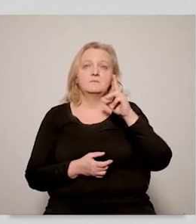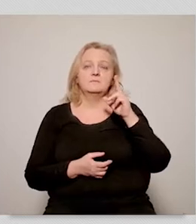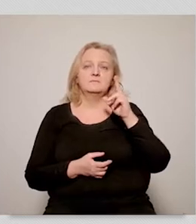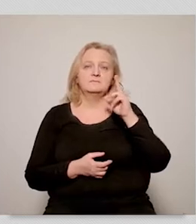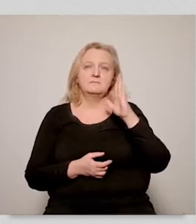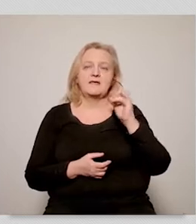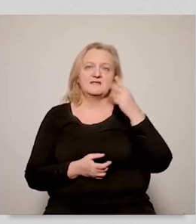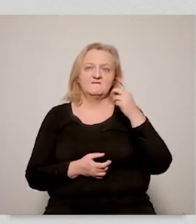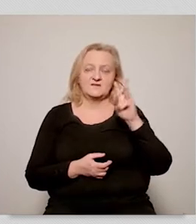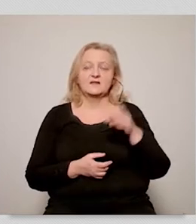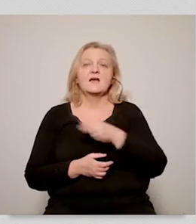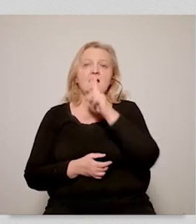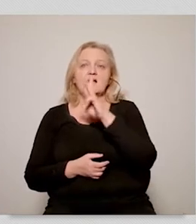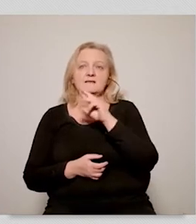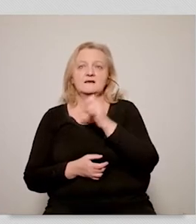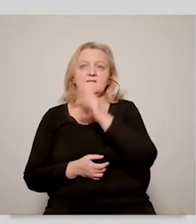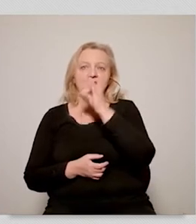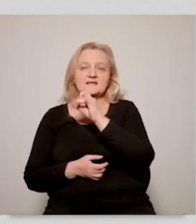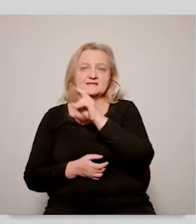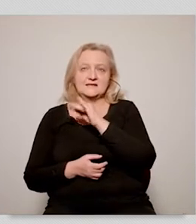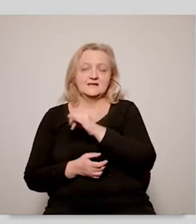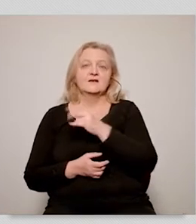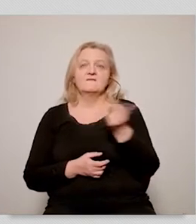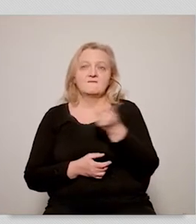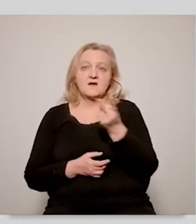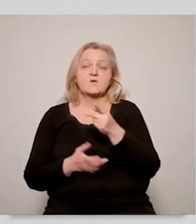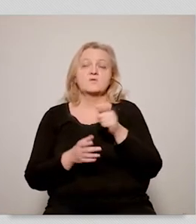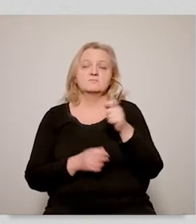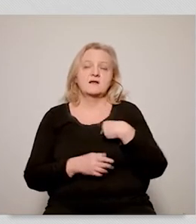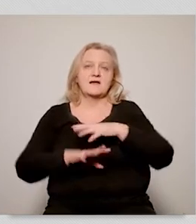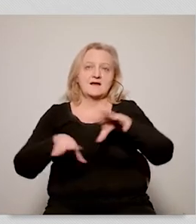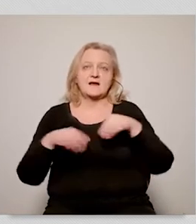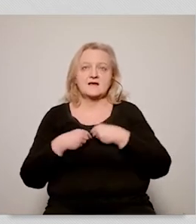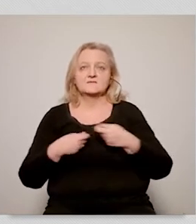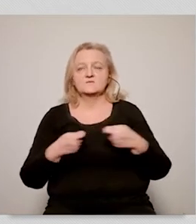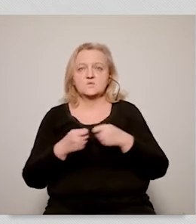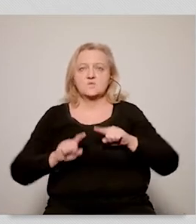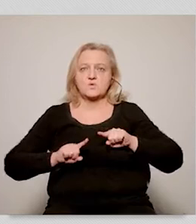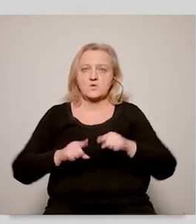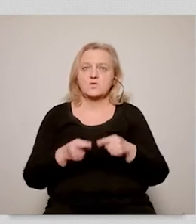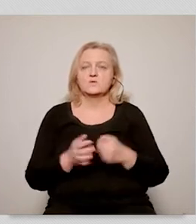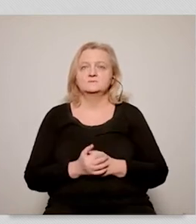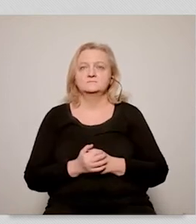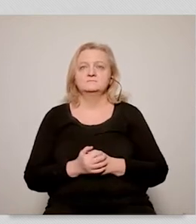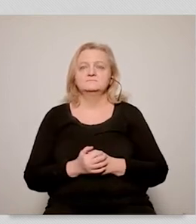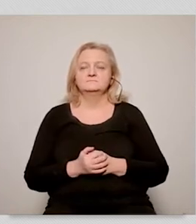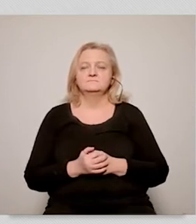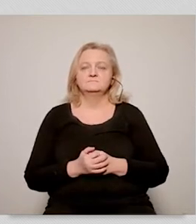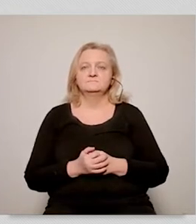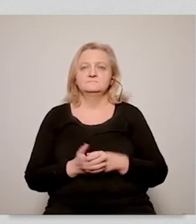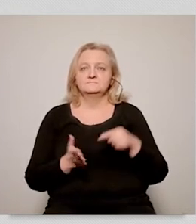Let me mention Edwin Bending and Katrin Fieski for now, because these two people are